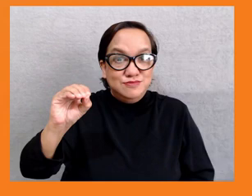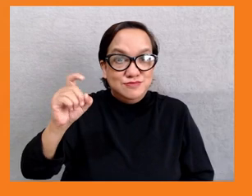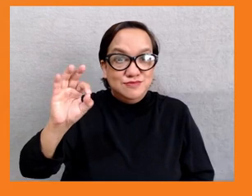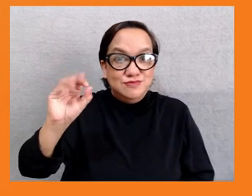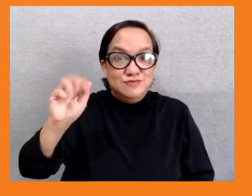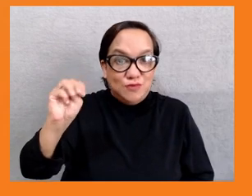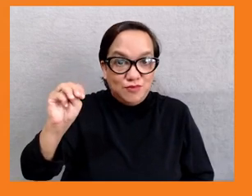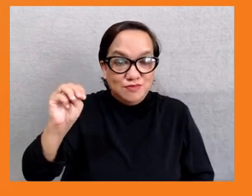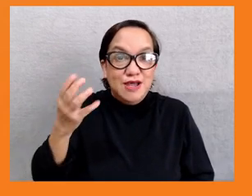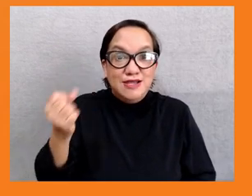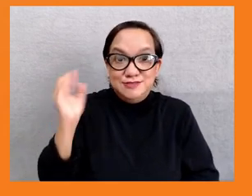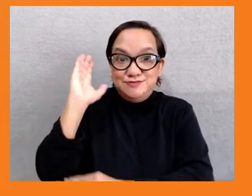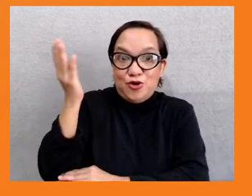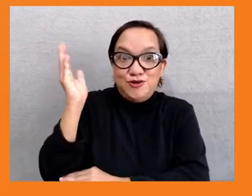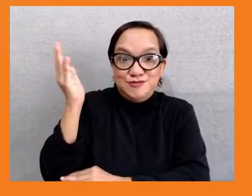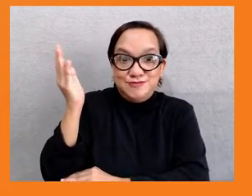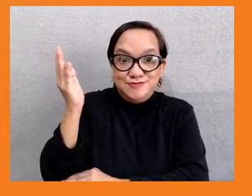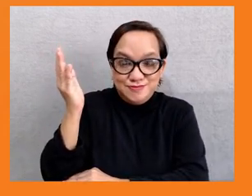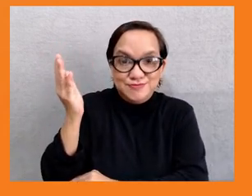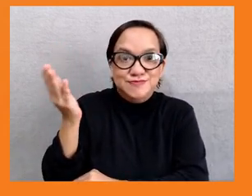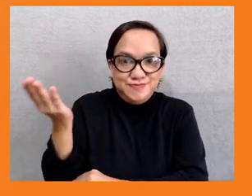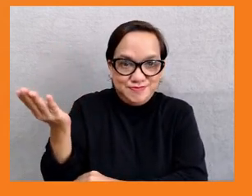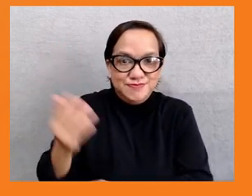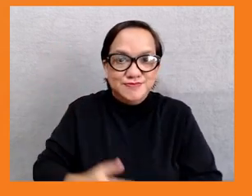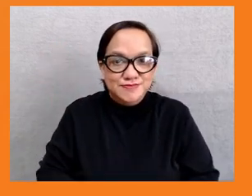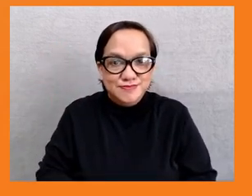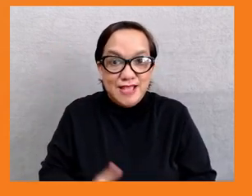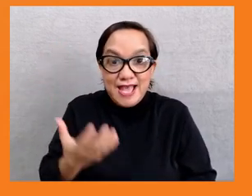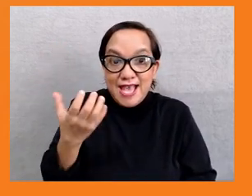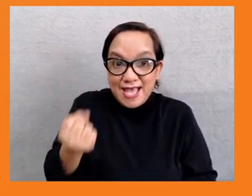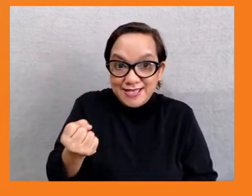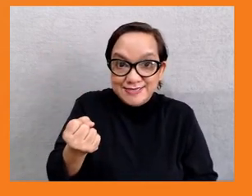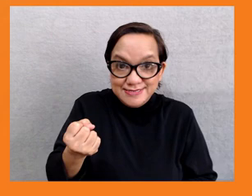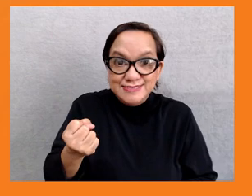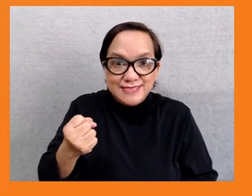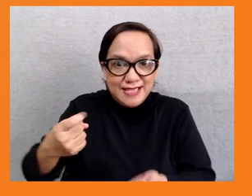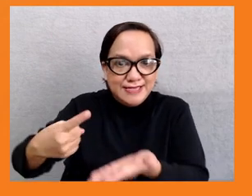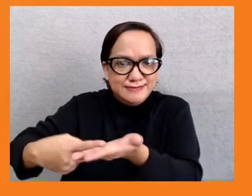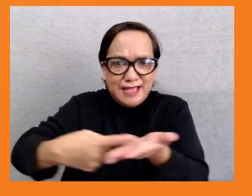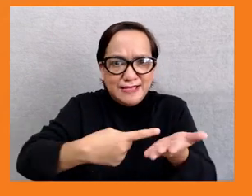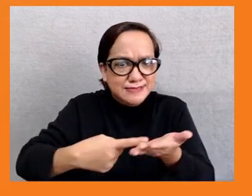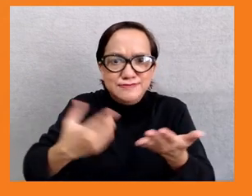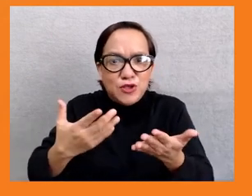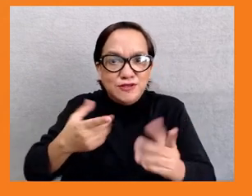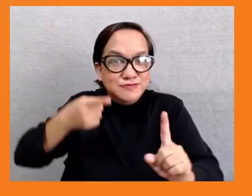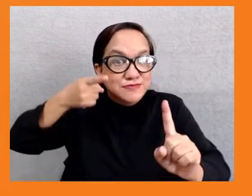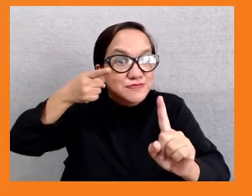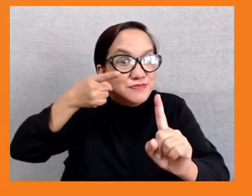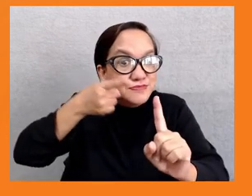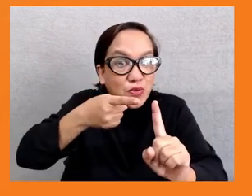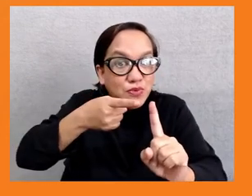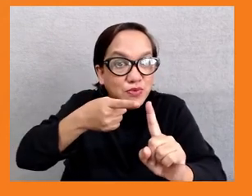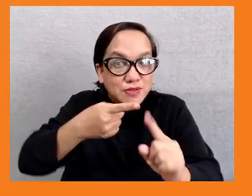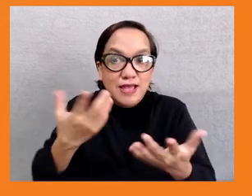Desiree Dee from Sofu Creatives, who is putting together a graphic summary of some of the key discussions we have today. I hope we have enough time to